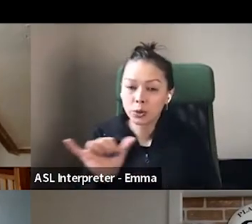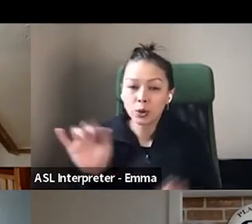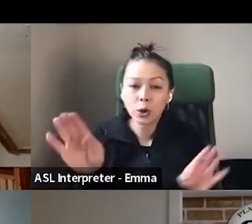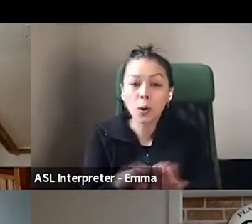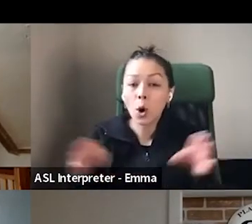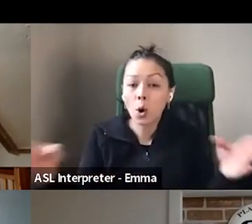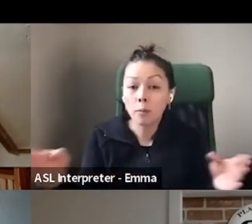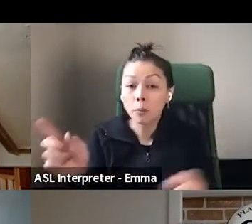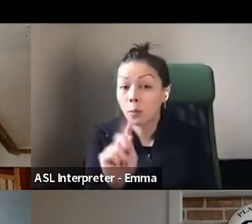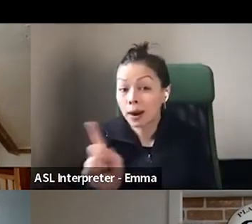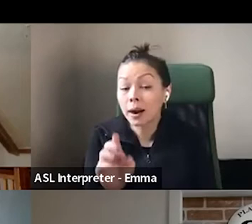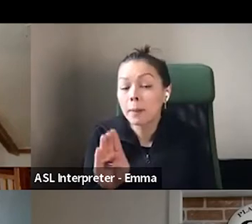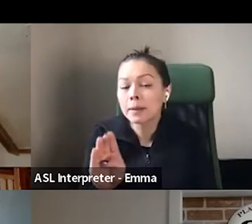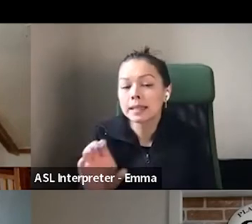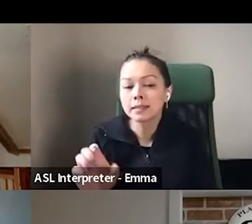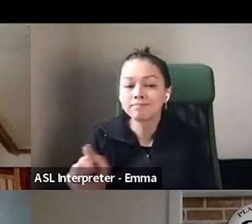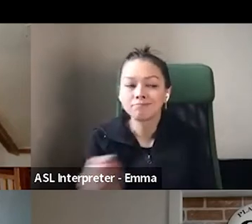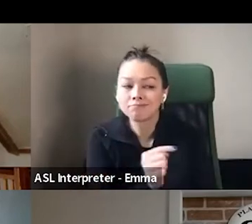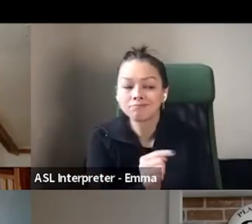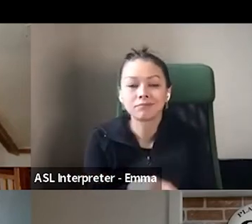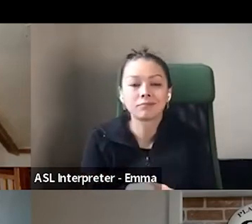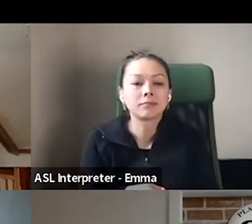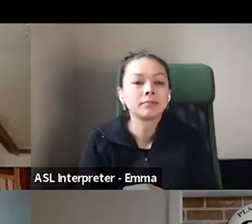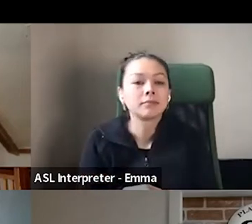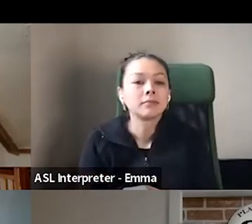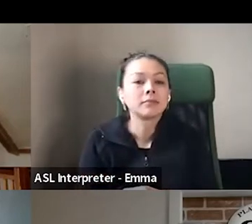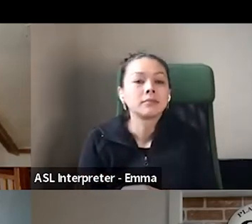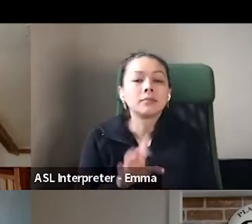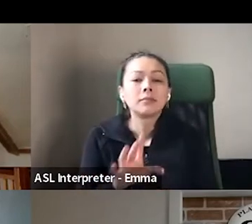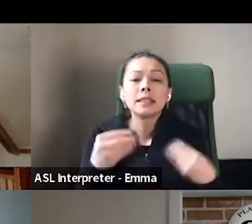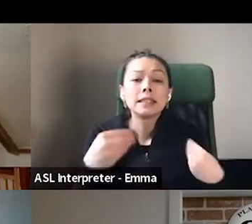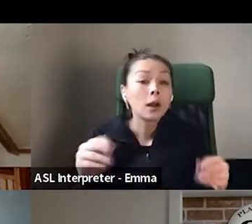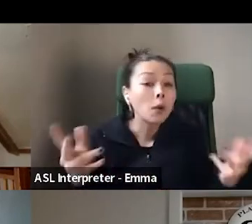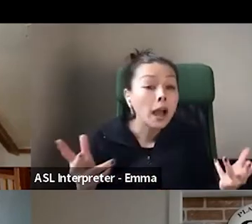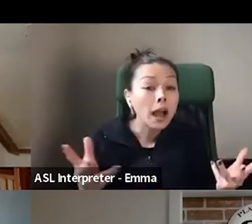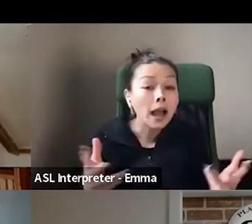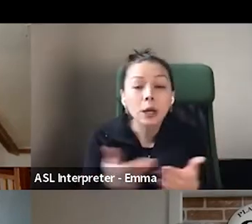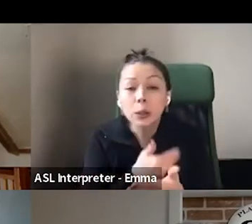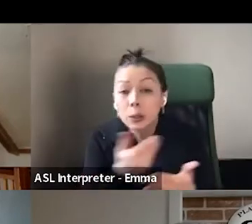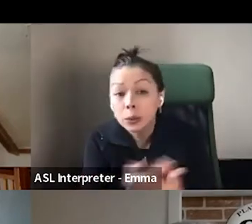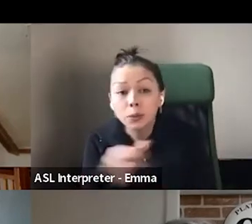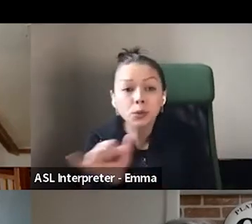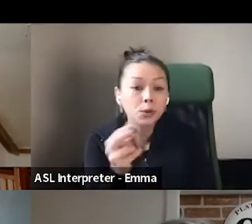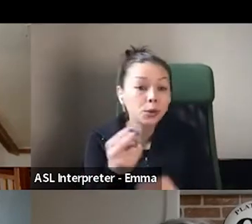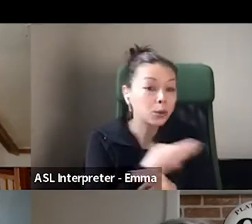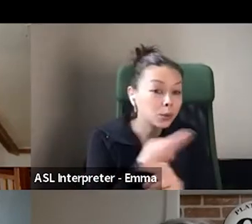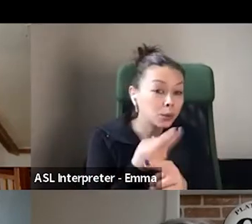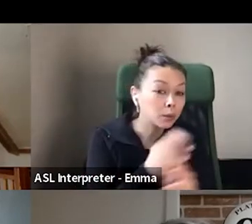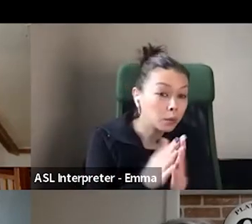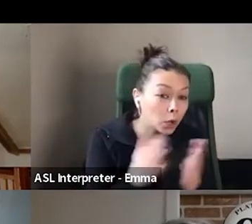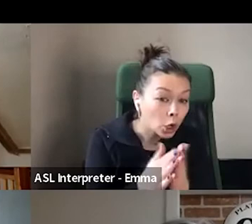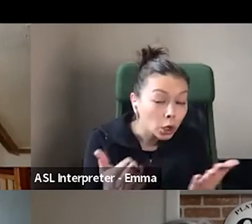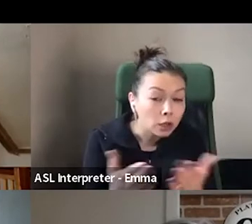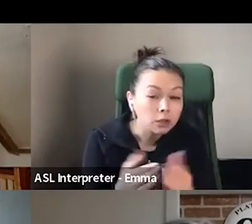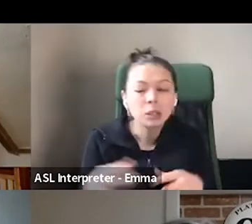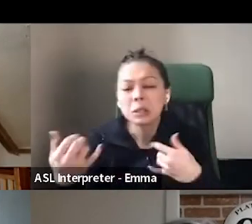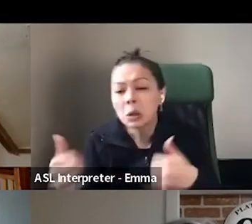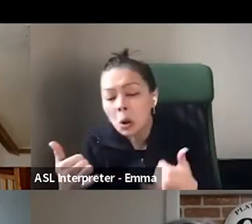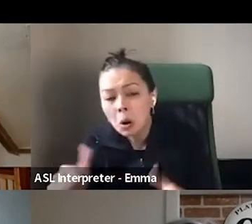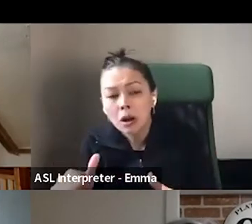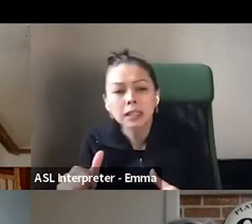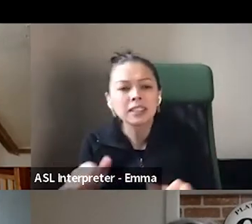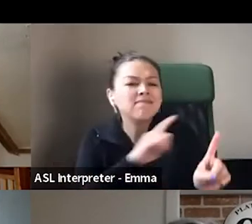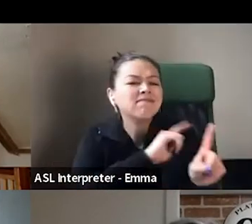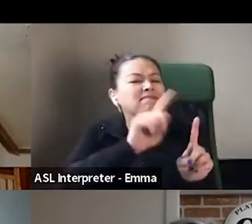BC. They sell new and used books, kites, toys, sassy greeting cards, and shenanigans. Carrie had a